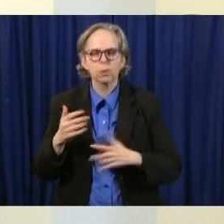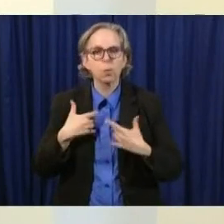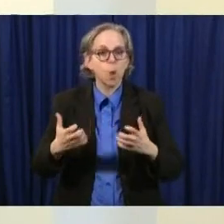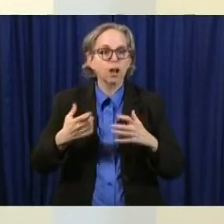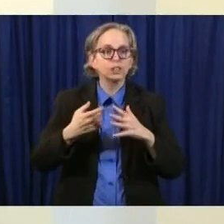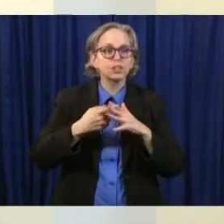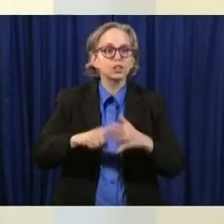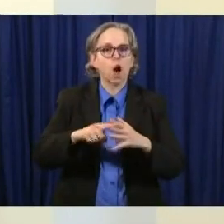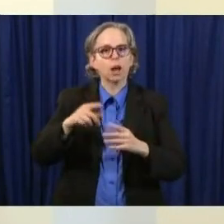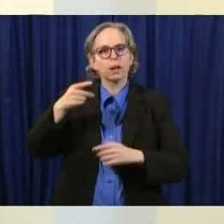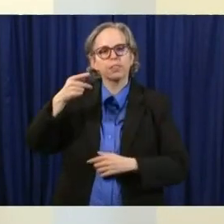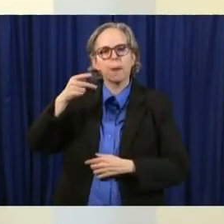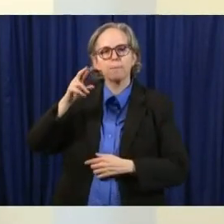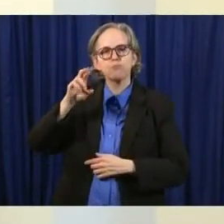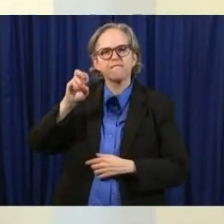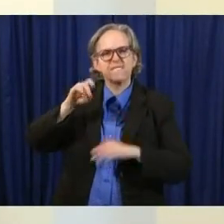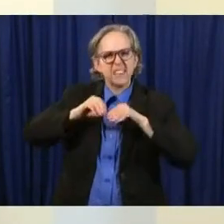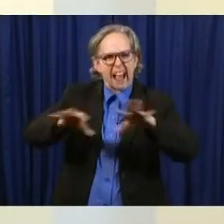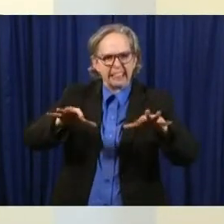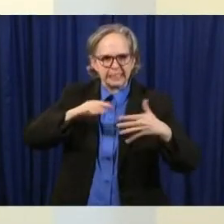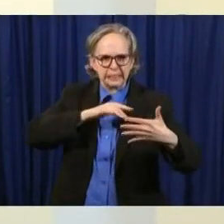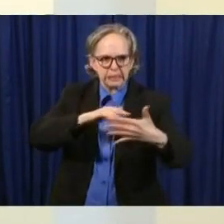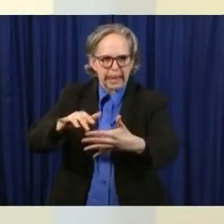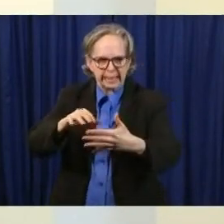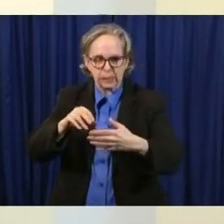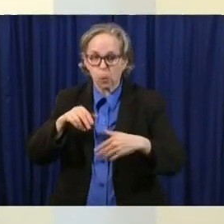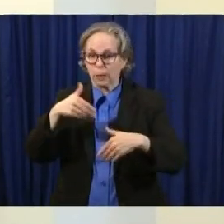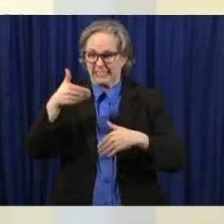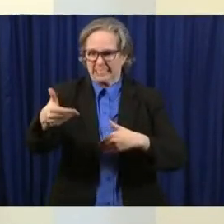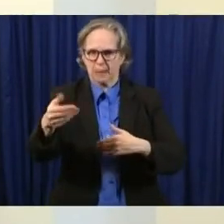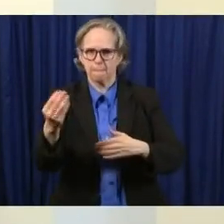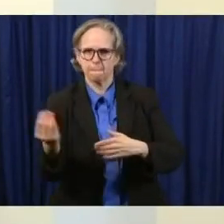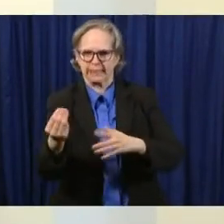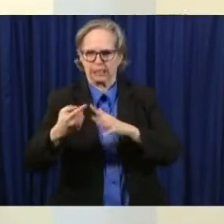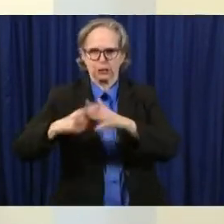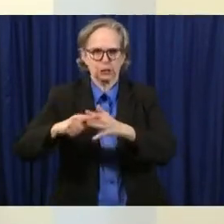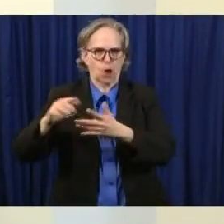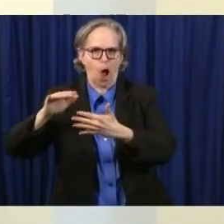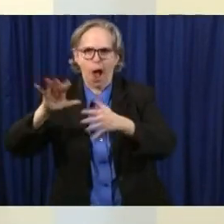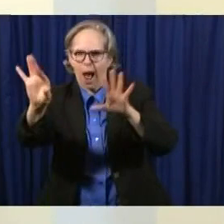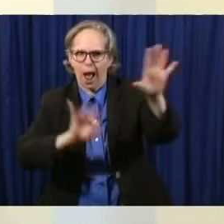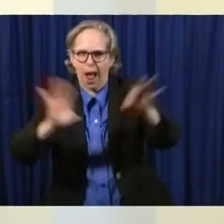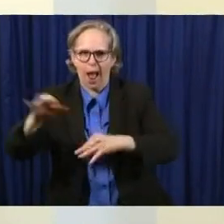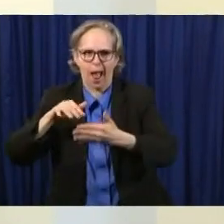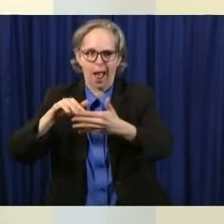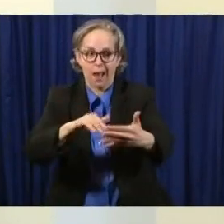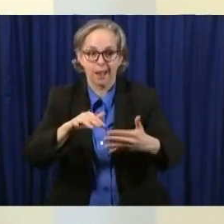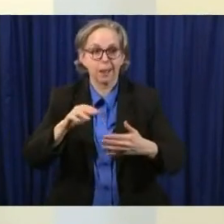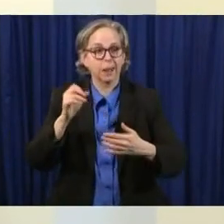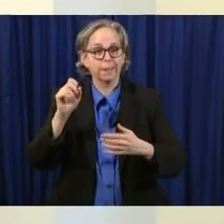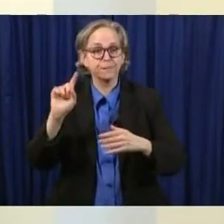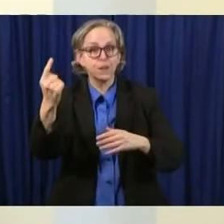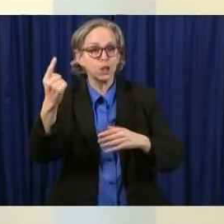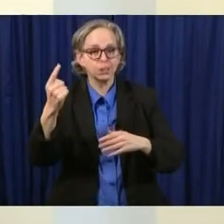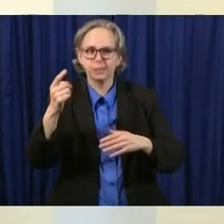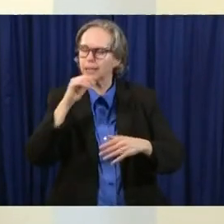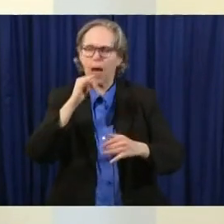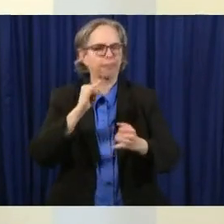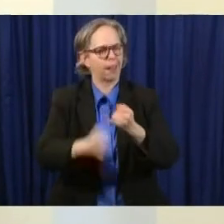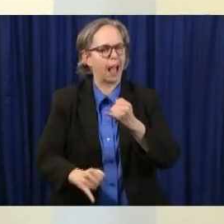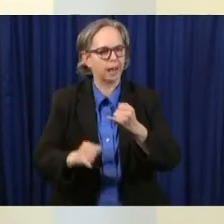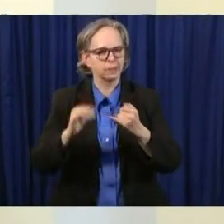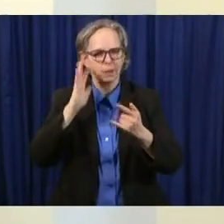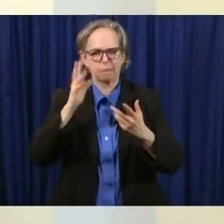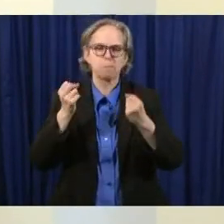um it'll be the first of many studies on prevalence here in ohio um and we're very excited about that you've maybe seen the results